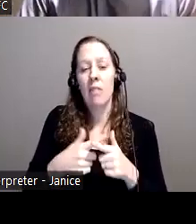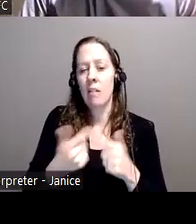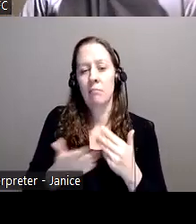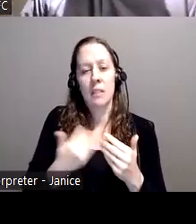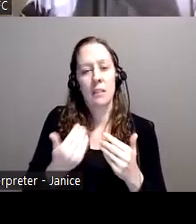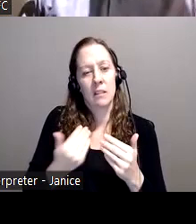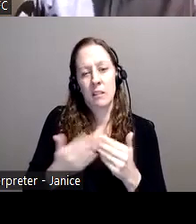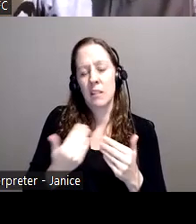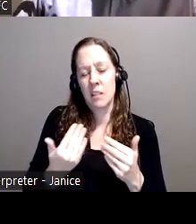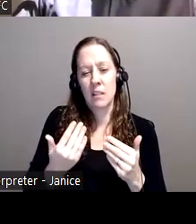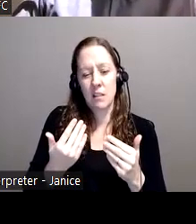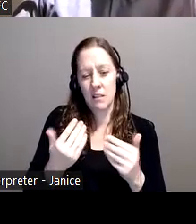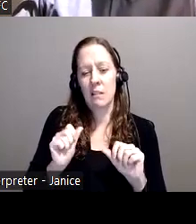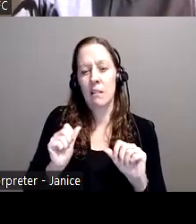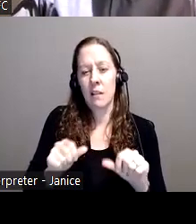easily.